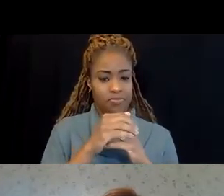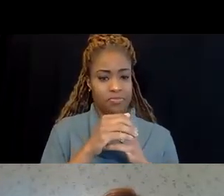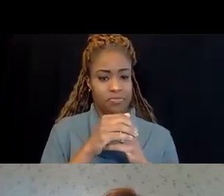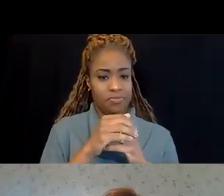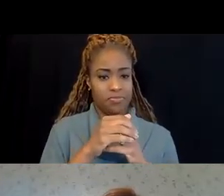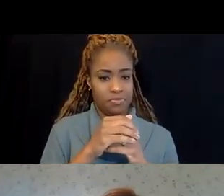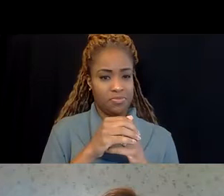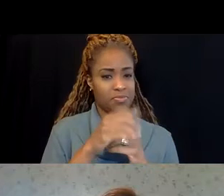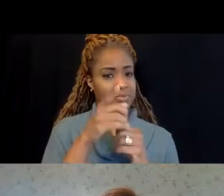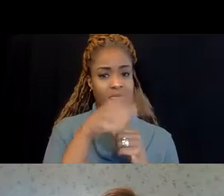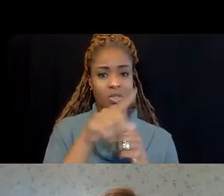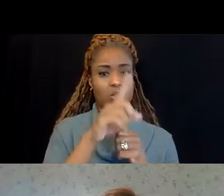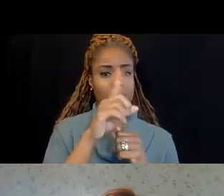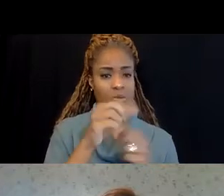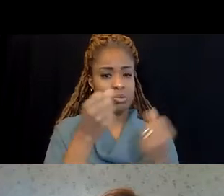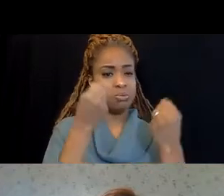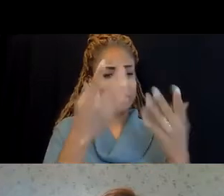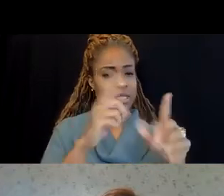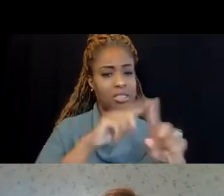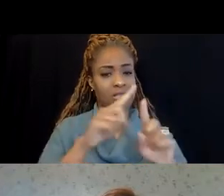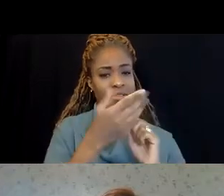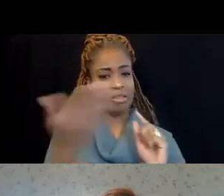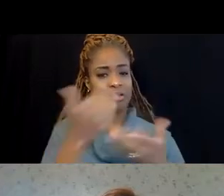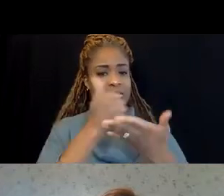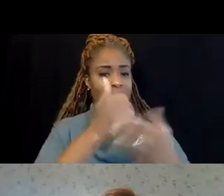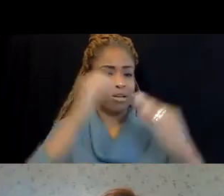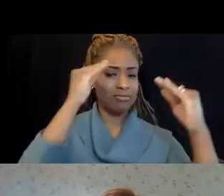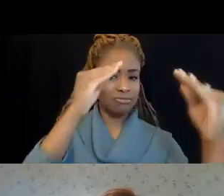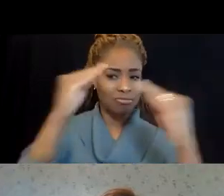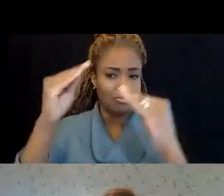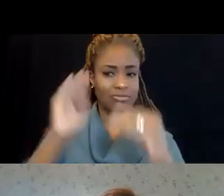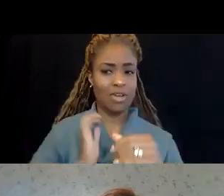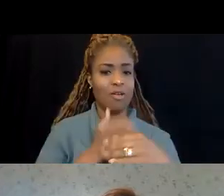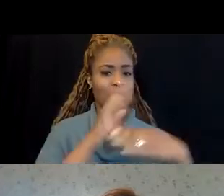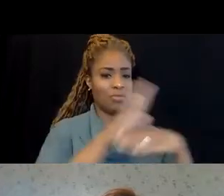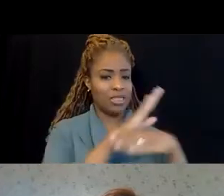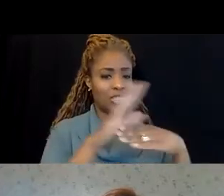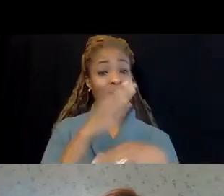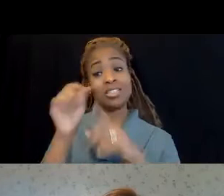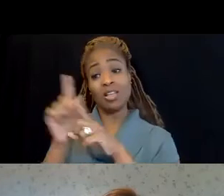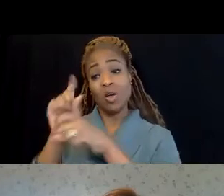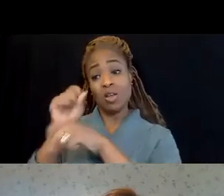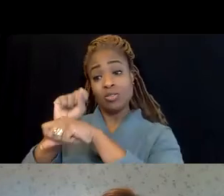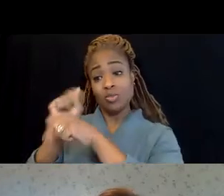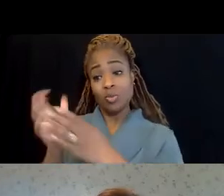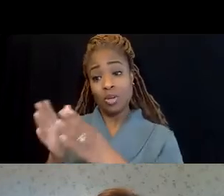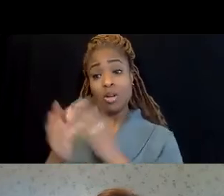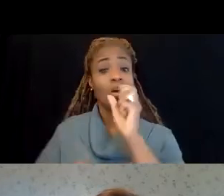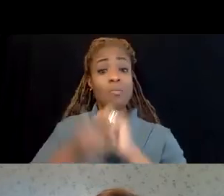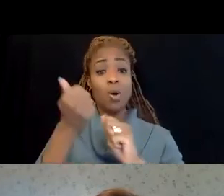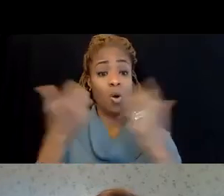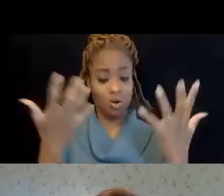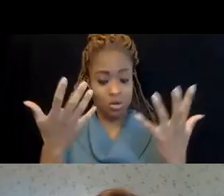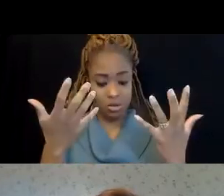They do a lot of different things to help educate our employers and employees, and most of it is